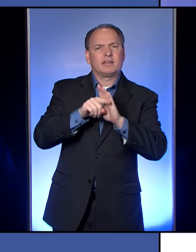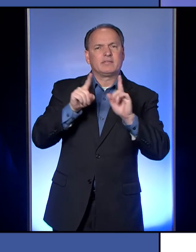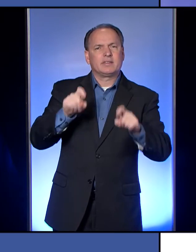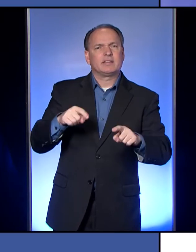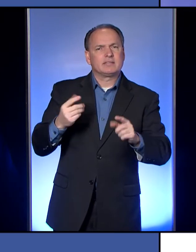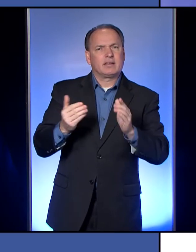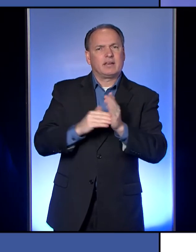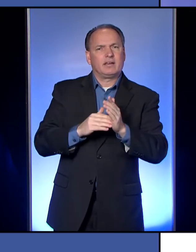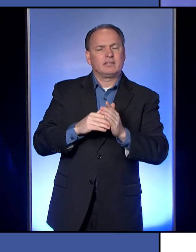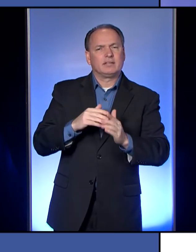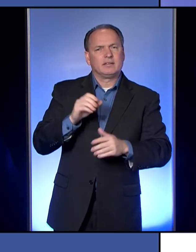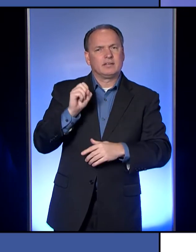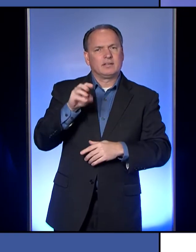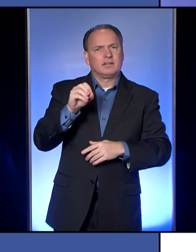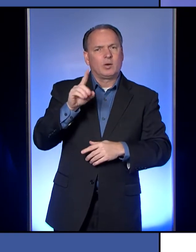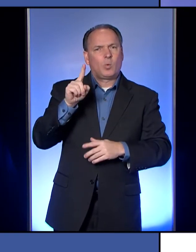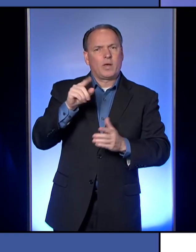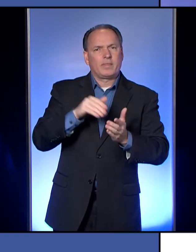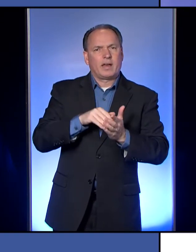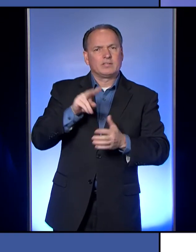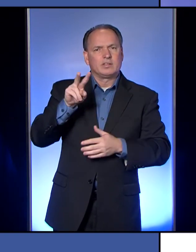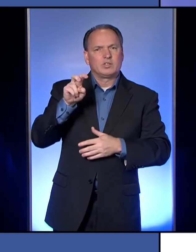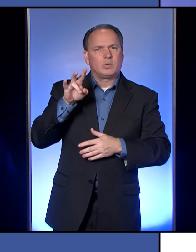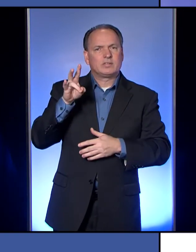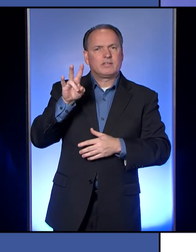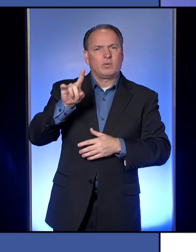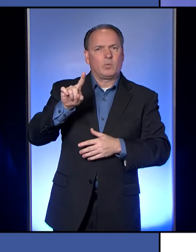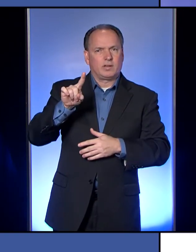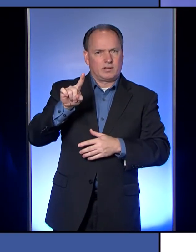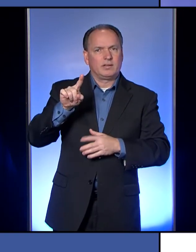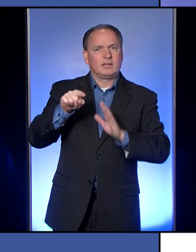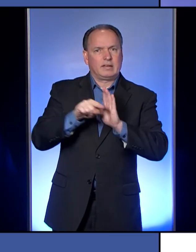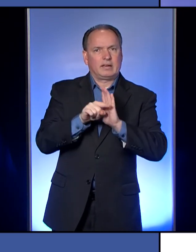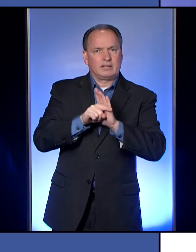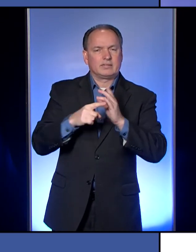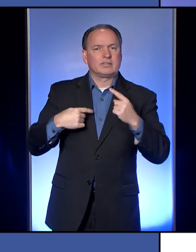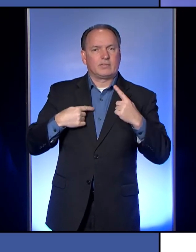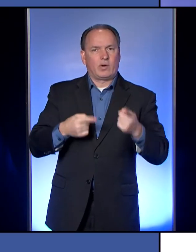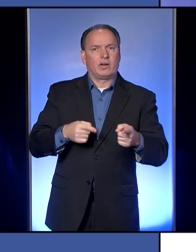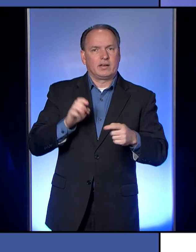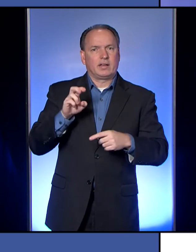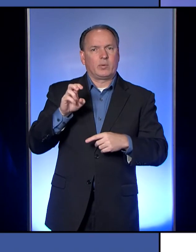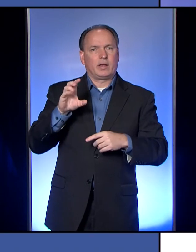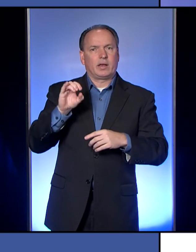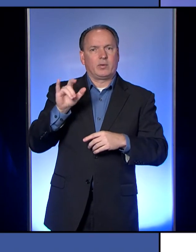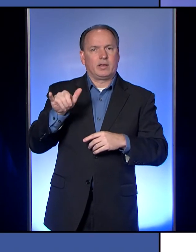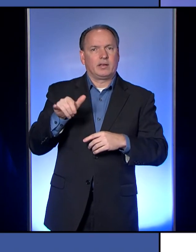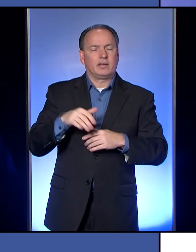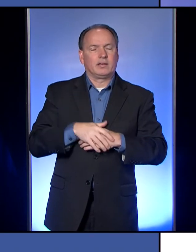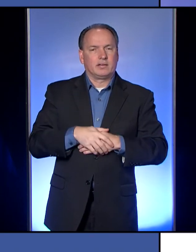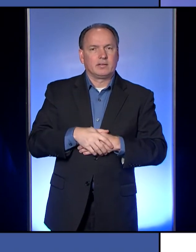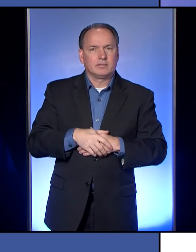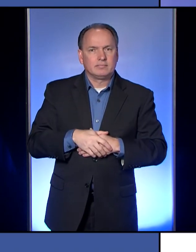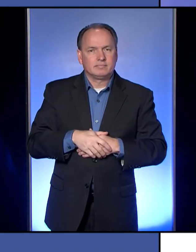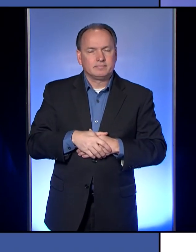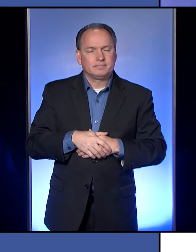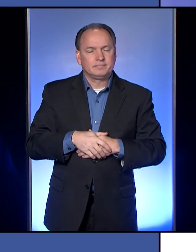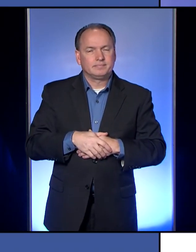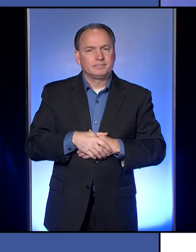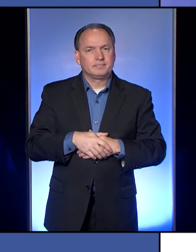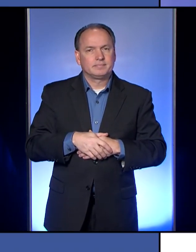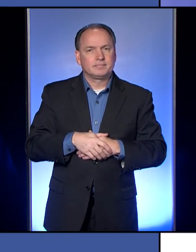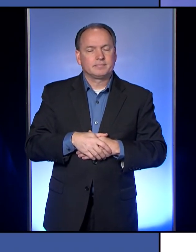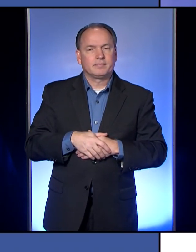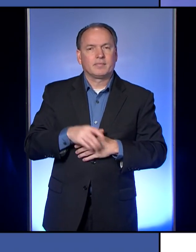Yes. we have 1,271 negatives in Erie County at this point. Okay. Very good. Thank you.